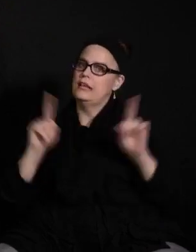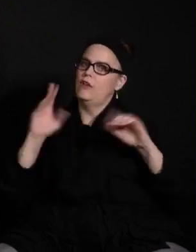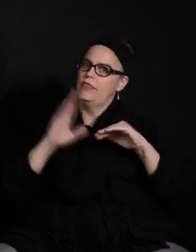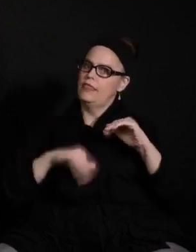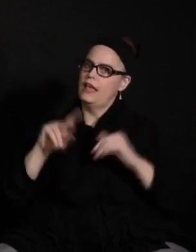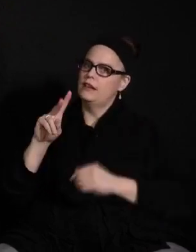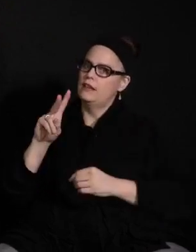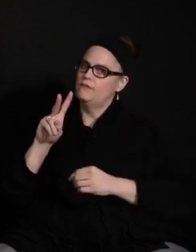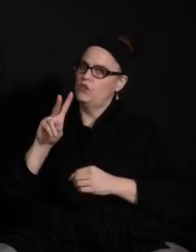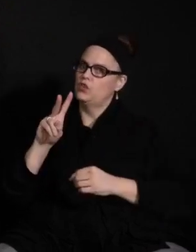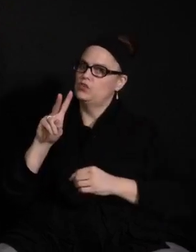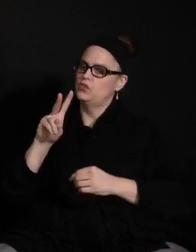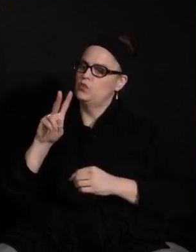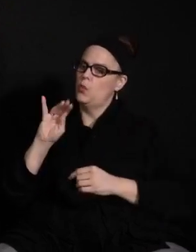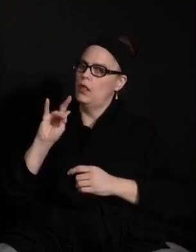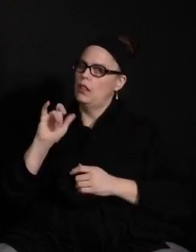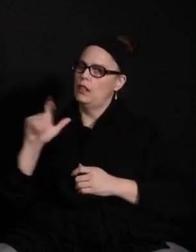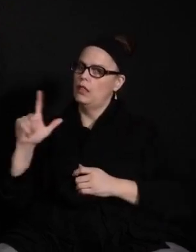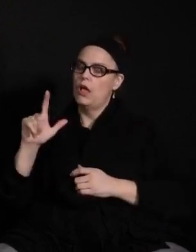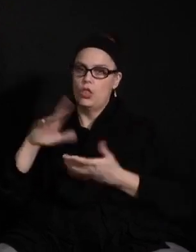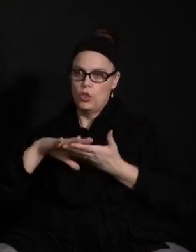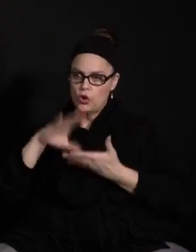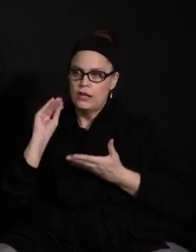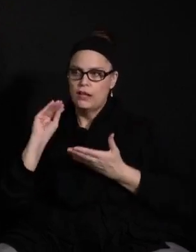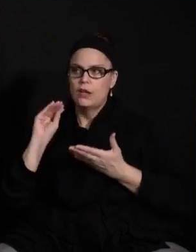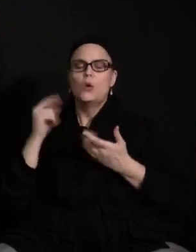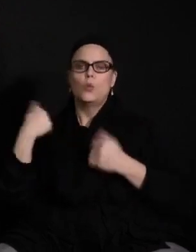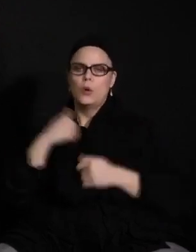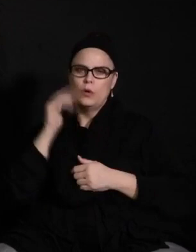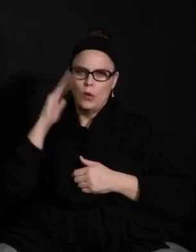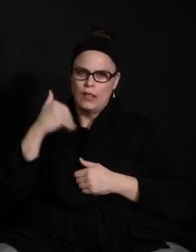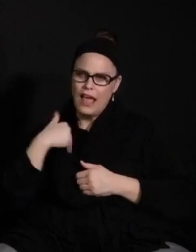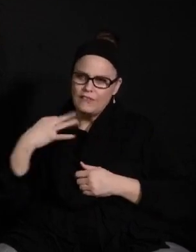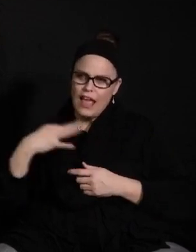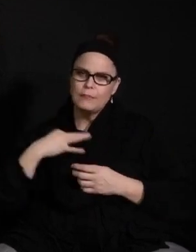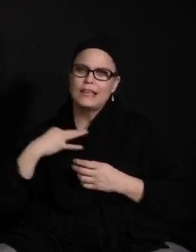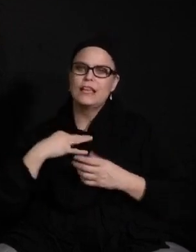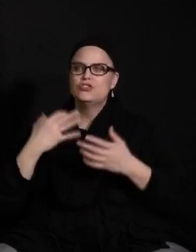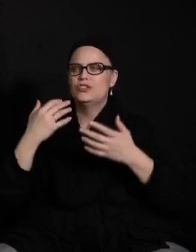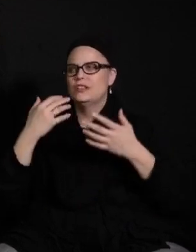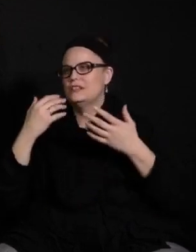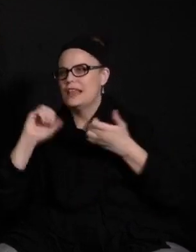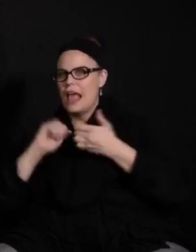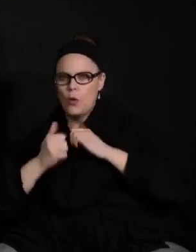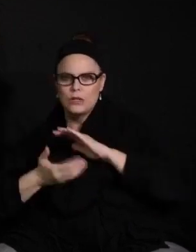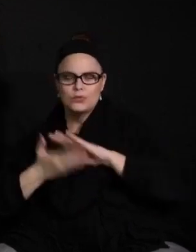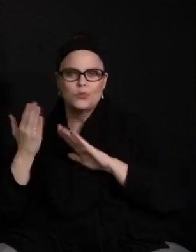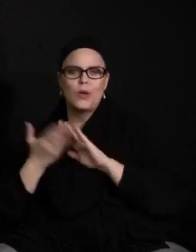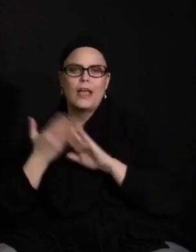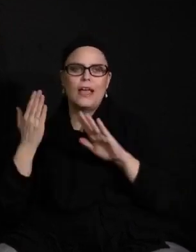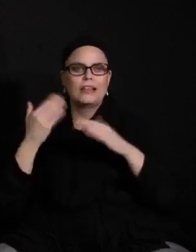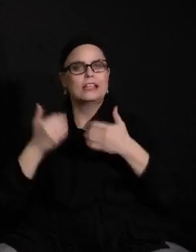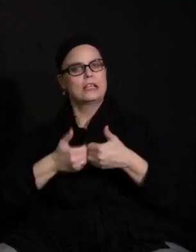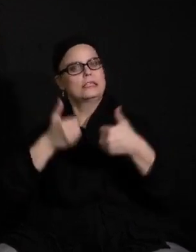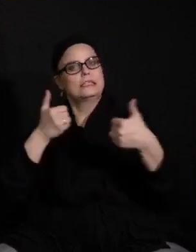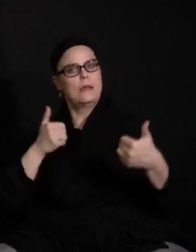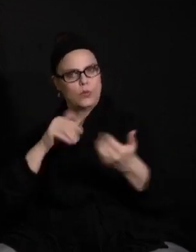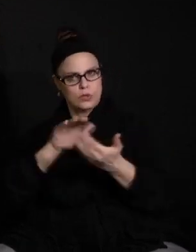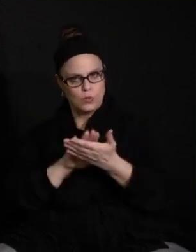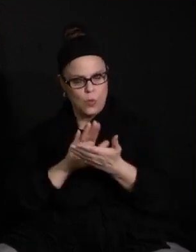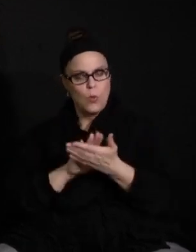lend themselves to what an online school looks like. But in terms of how it's operated, you know, being a separate school